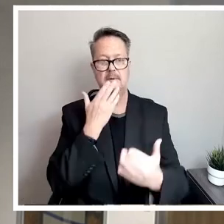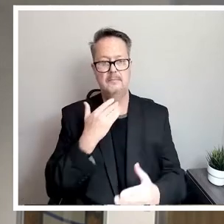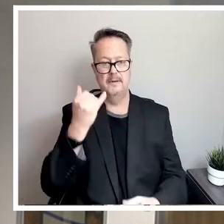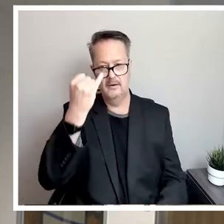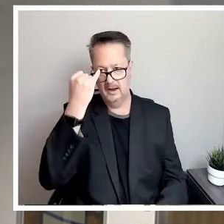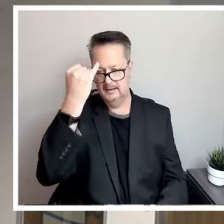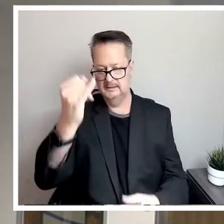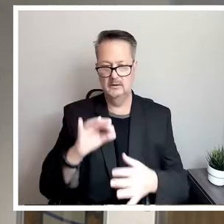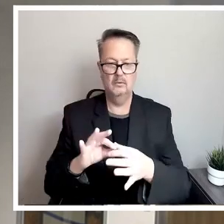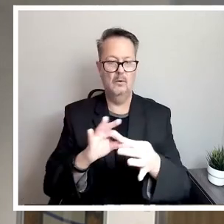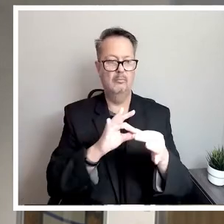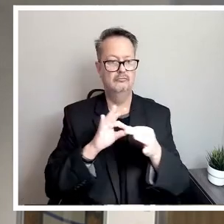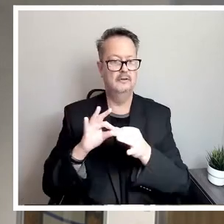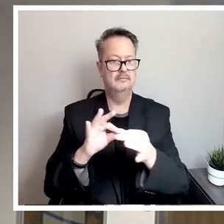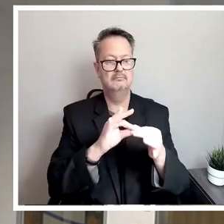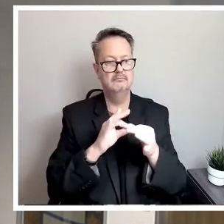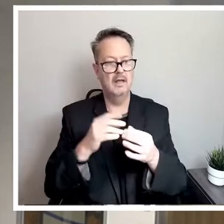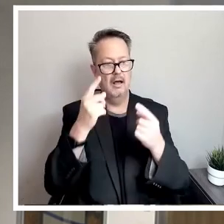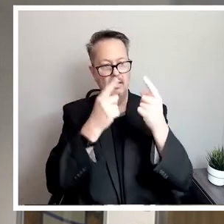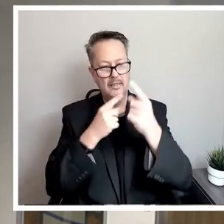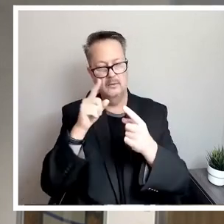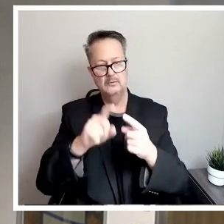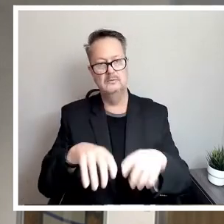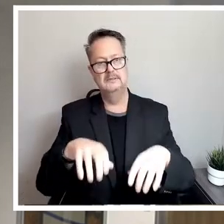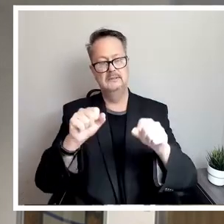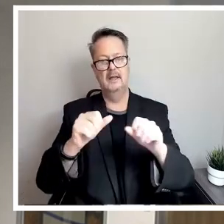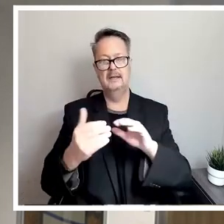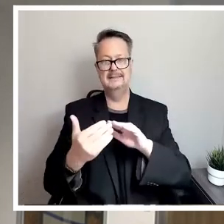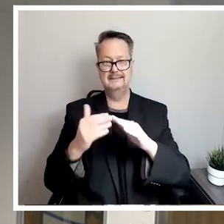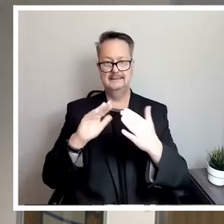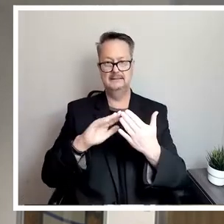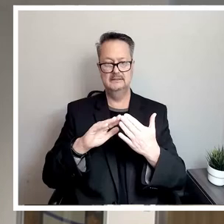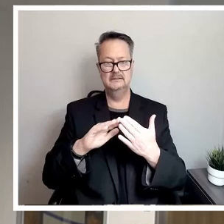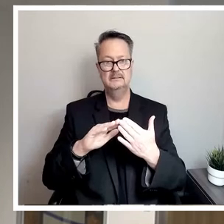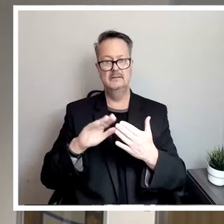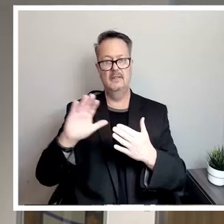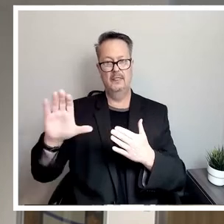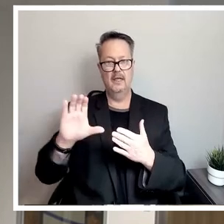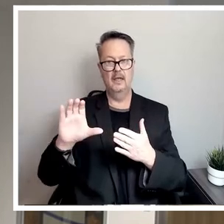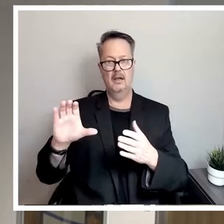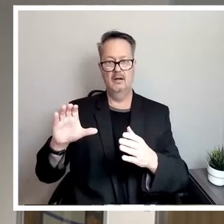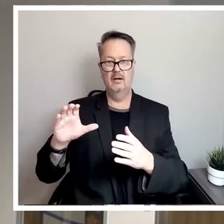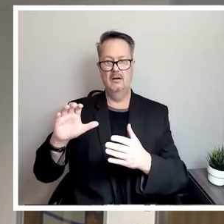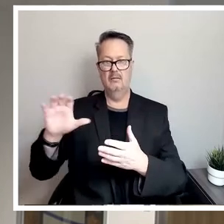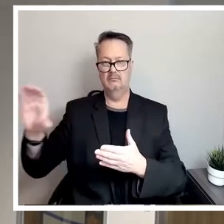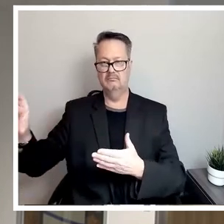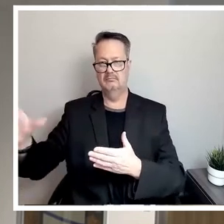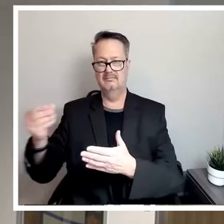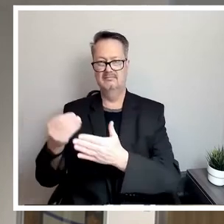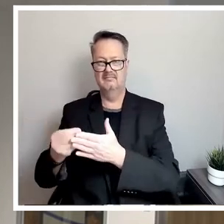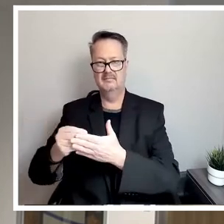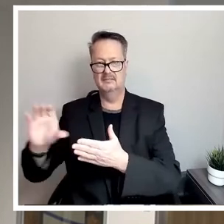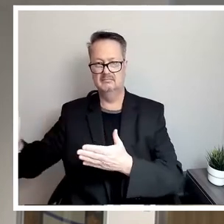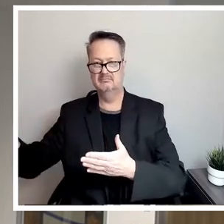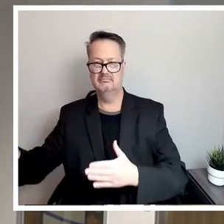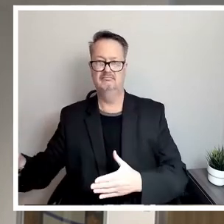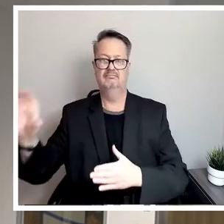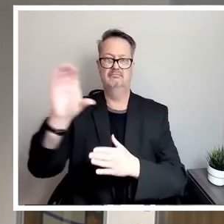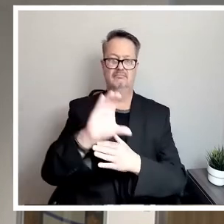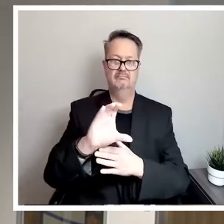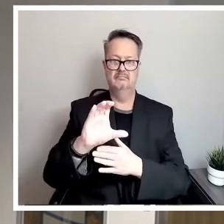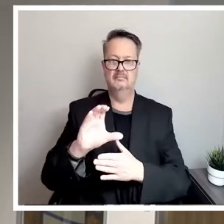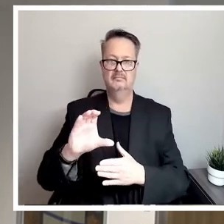Cooperation. I think we should take the city's portion of CPS Energy and turn it into a co-op.